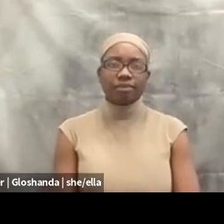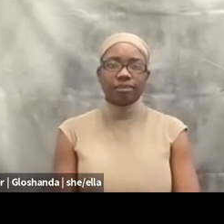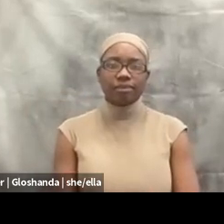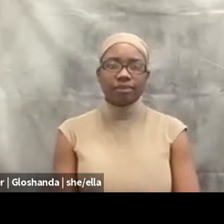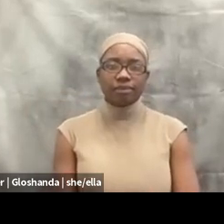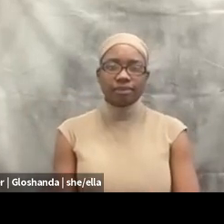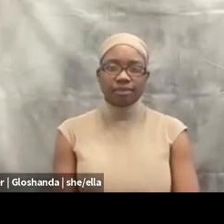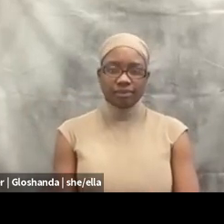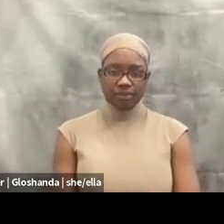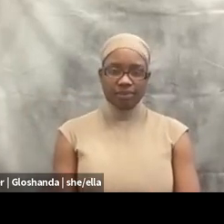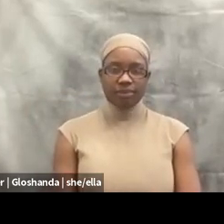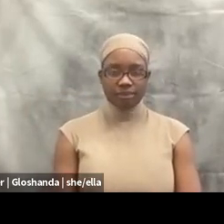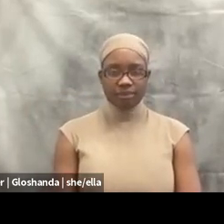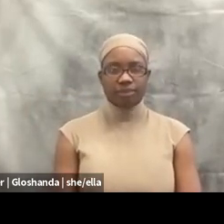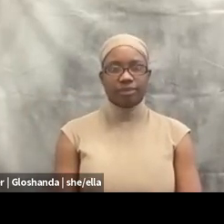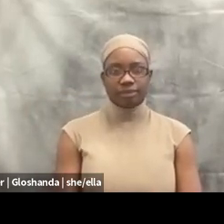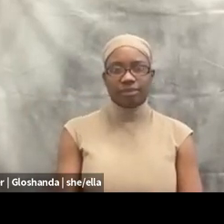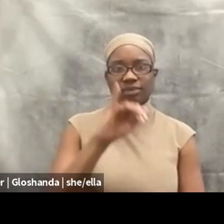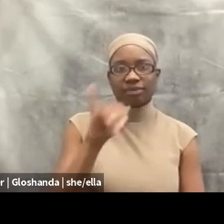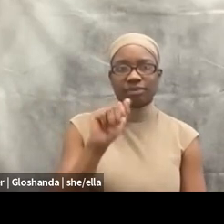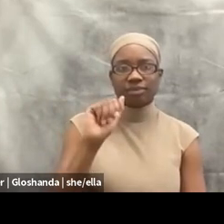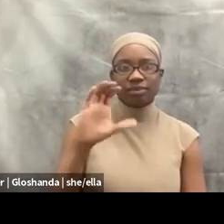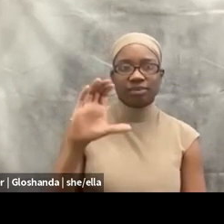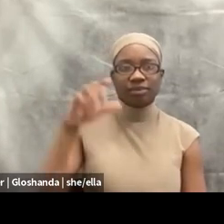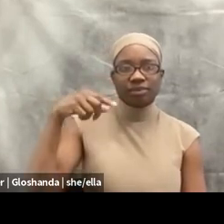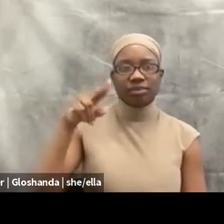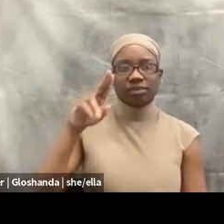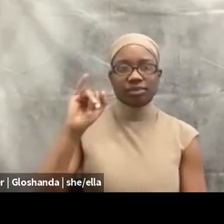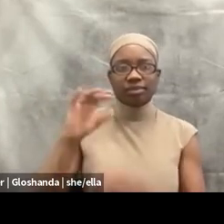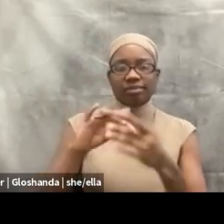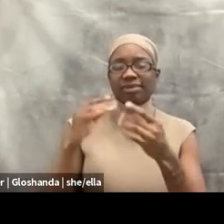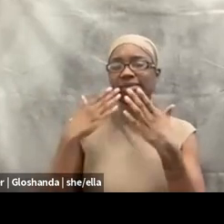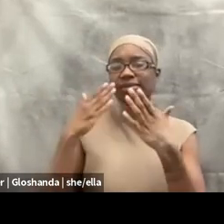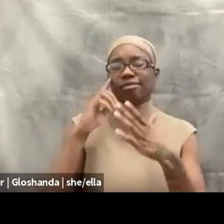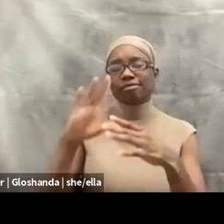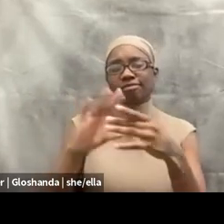Yeah, thank you for raising that. Any other thoughts around this?